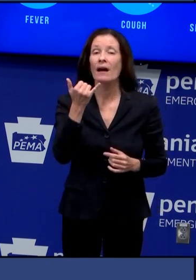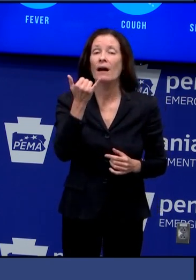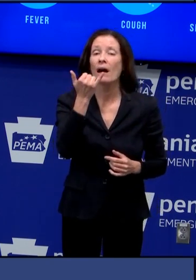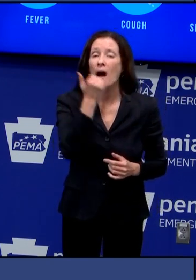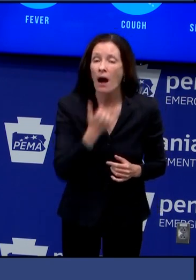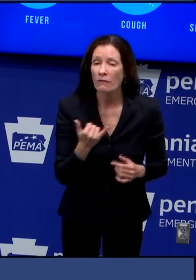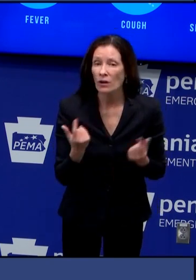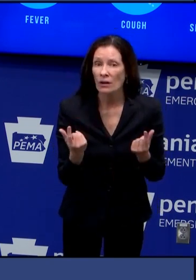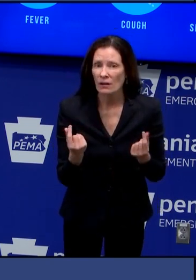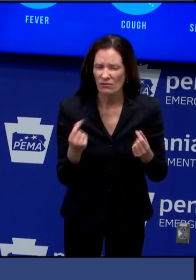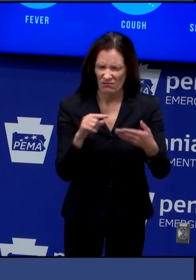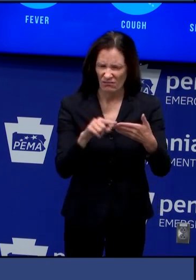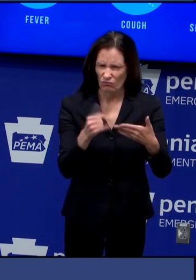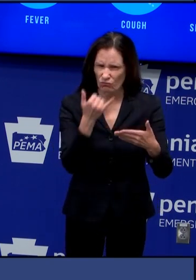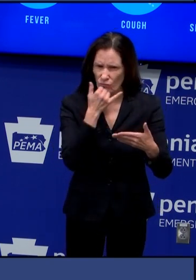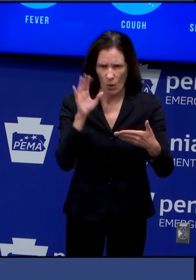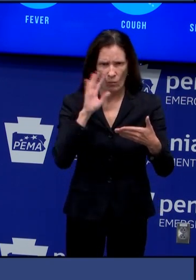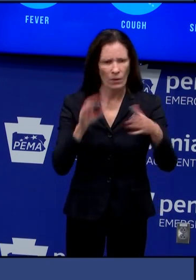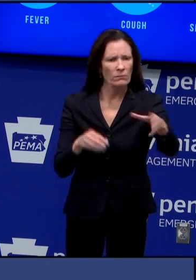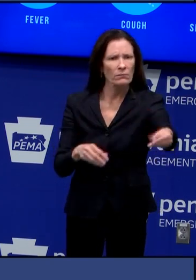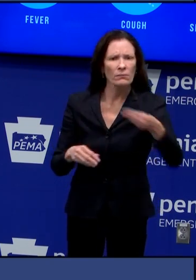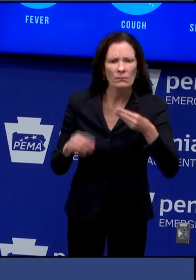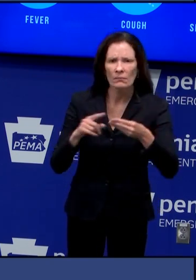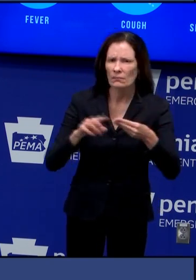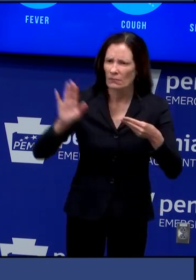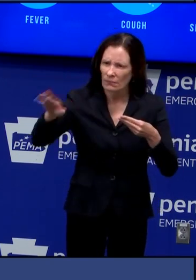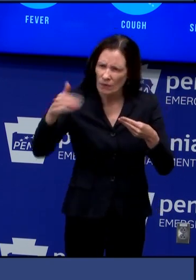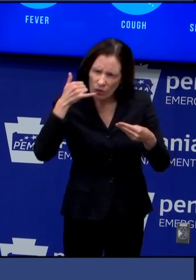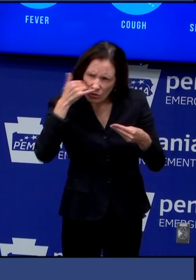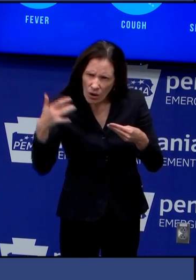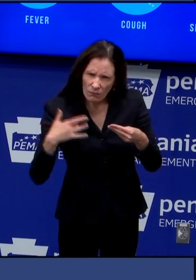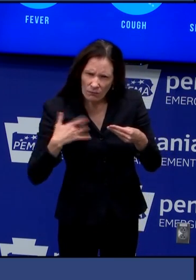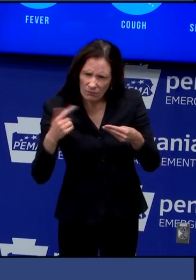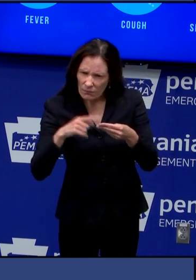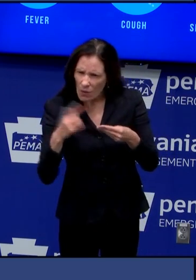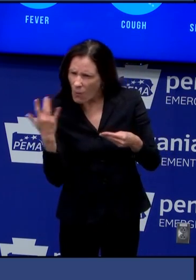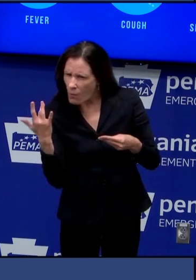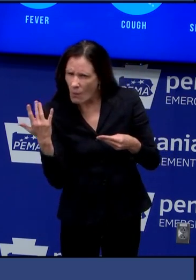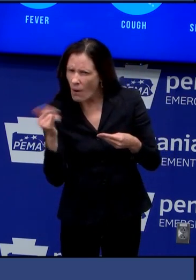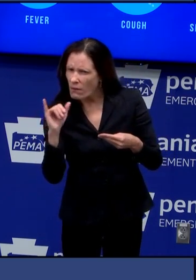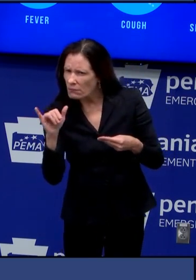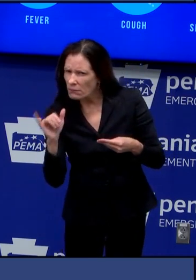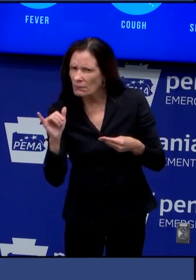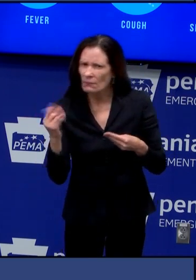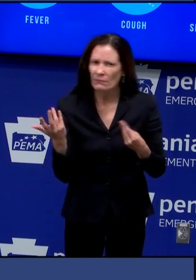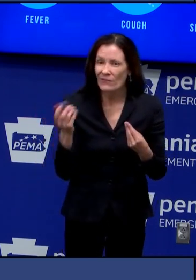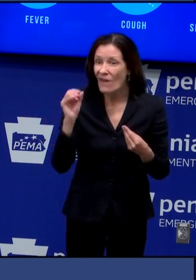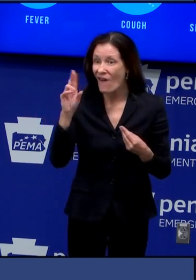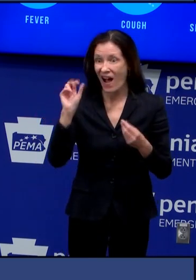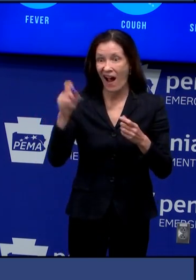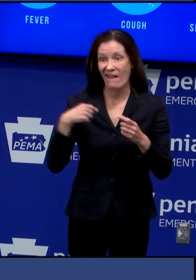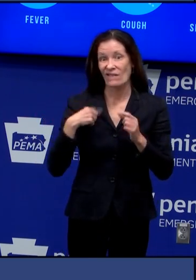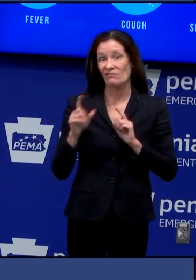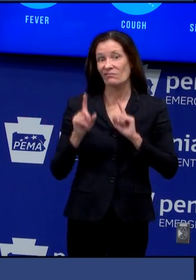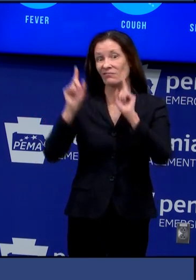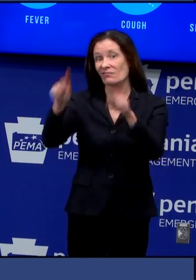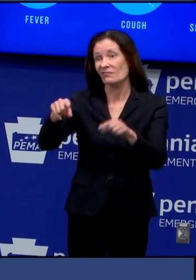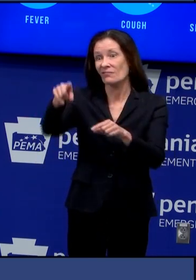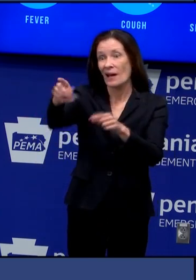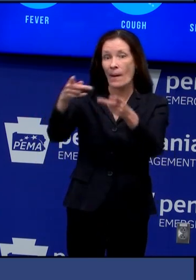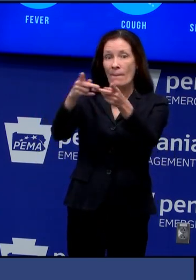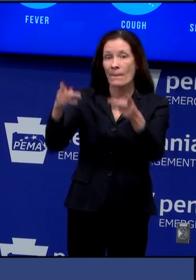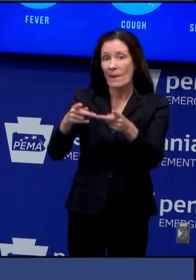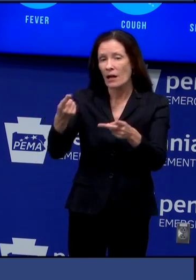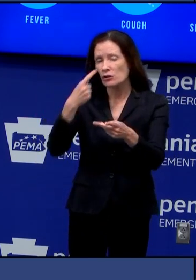is call your county election office and walk through the process what they'll probably have you do is come void you know return the ballot that was